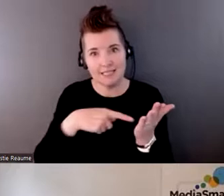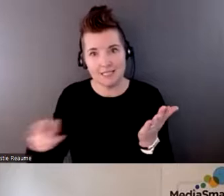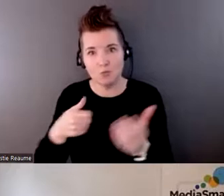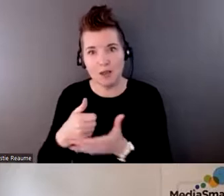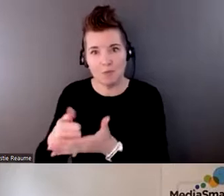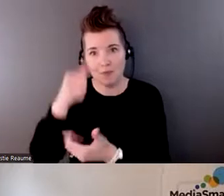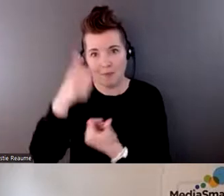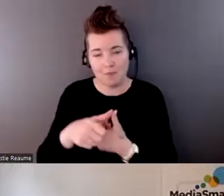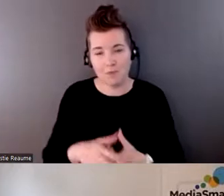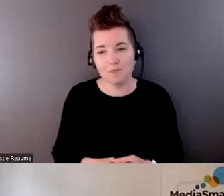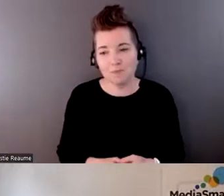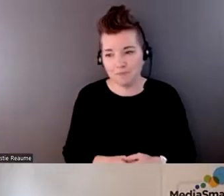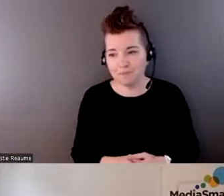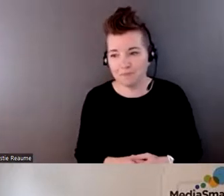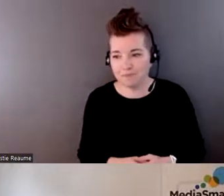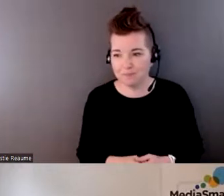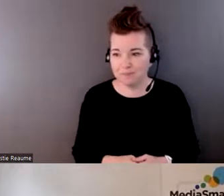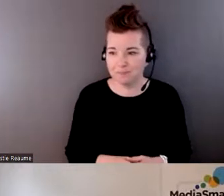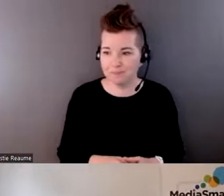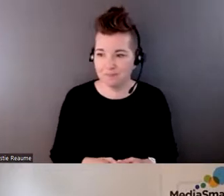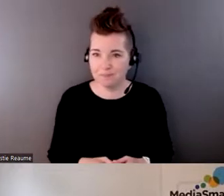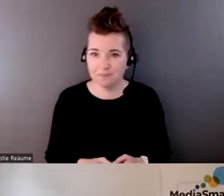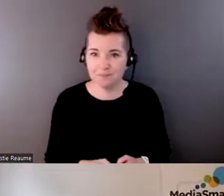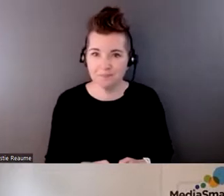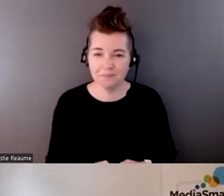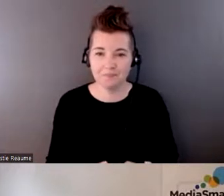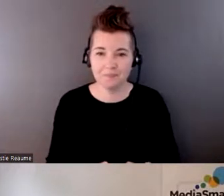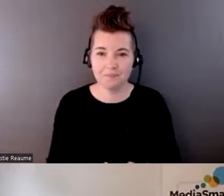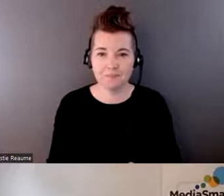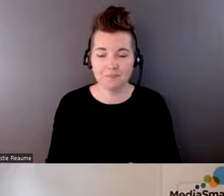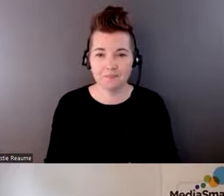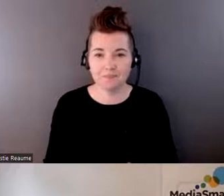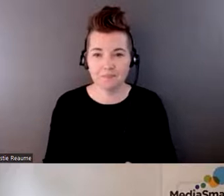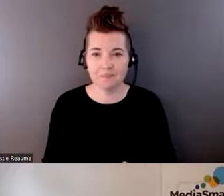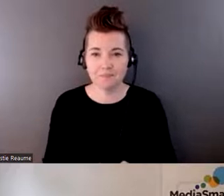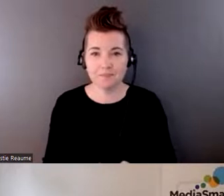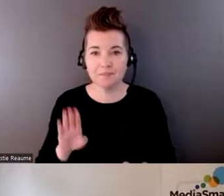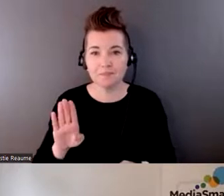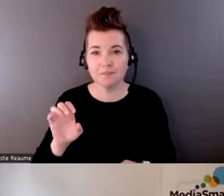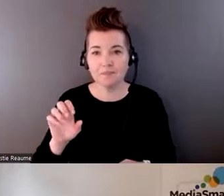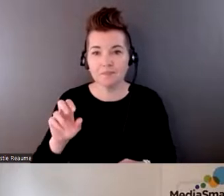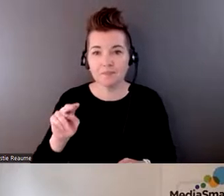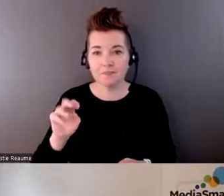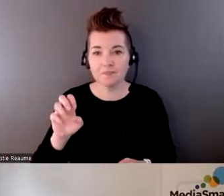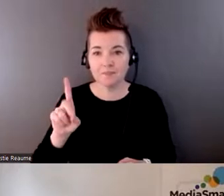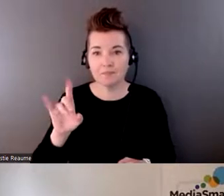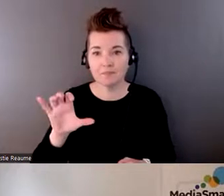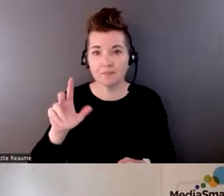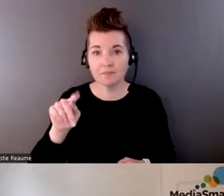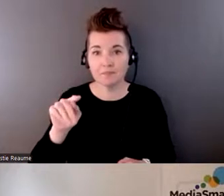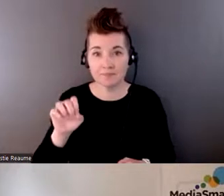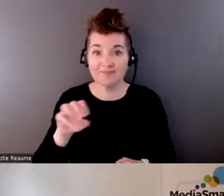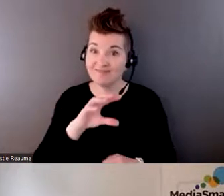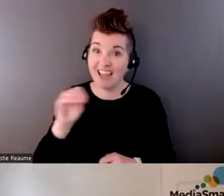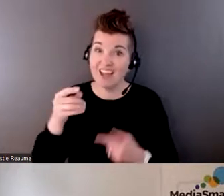Thank you. And apparently we can add to the list also, bringing this in conversation during peer to peer